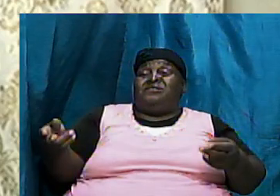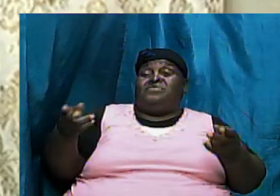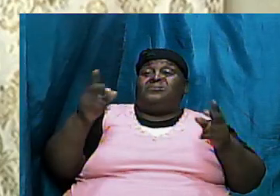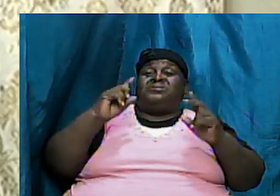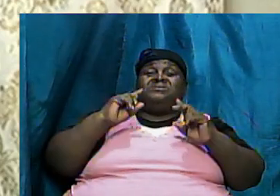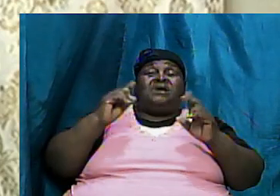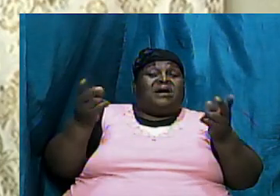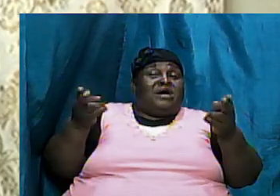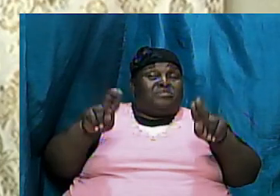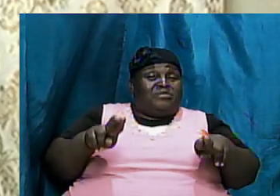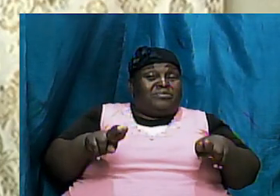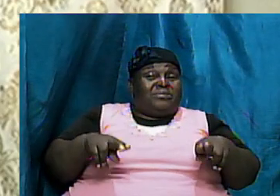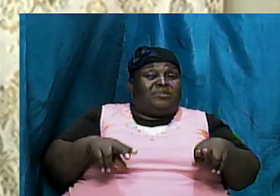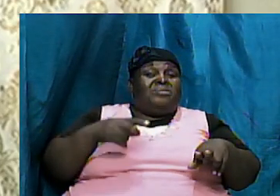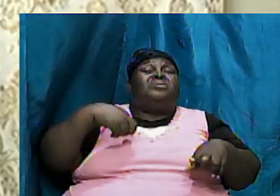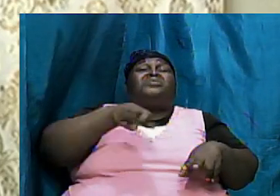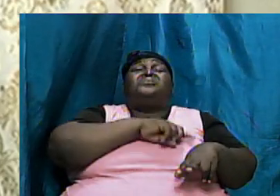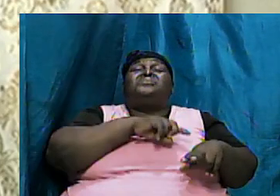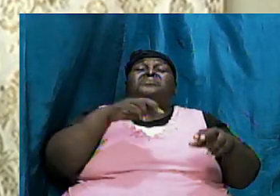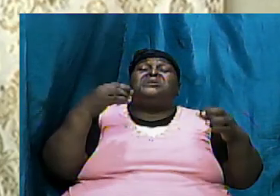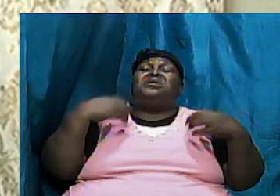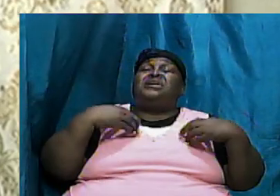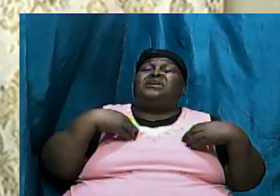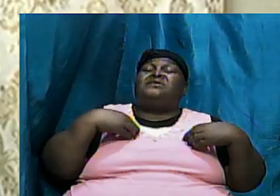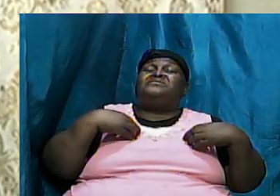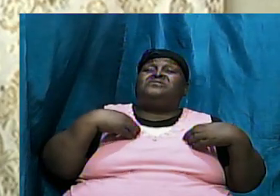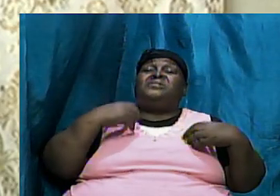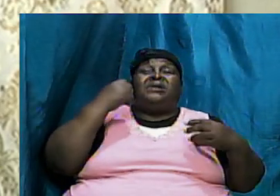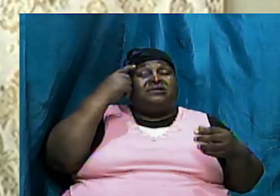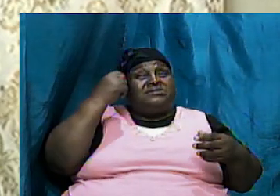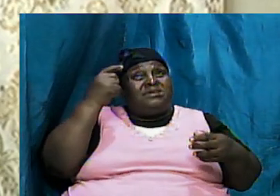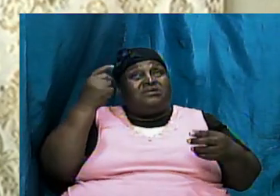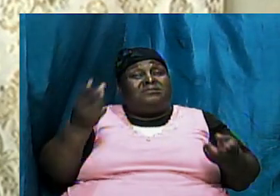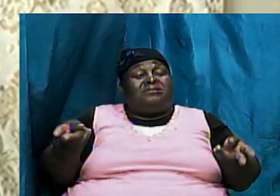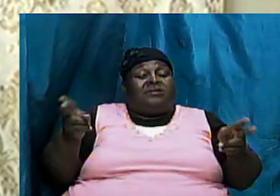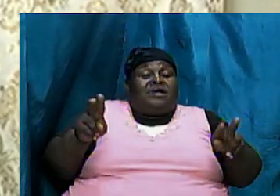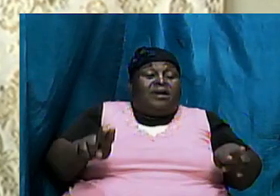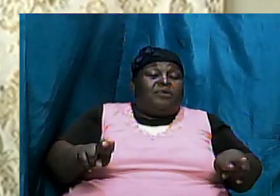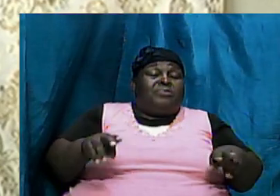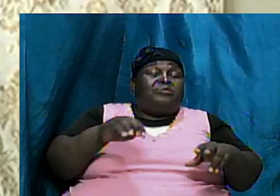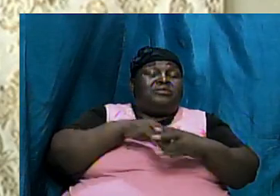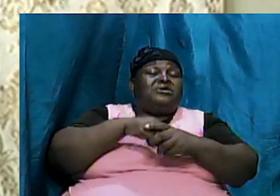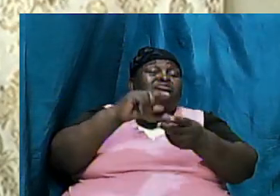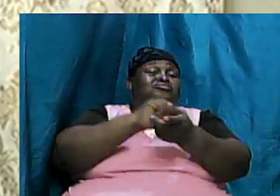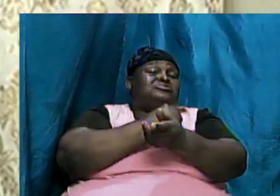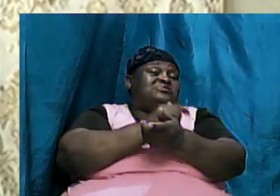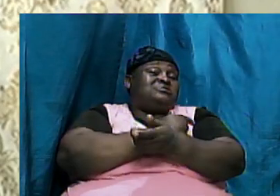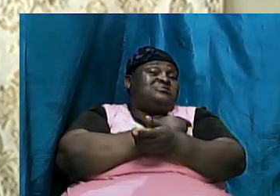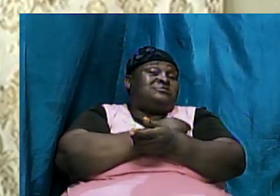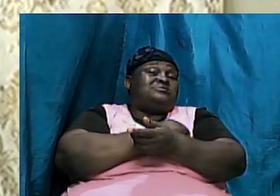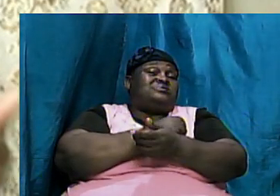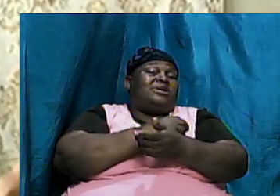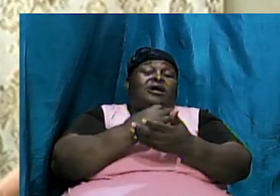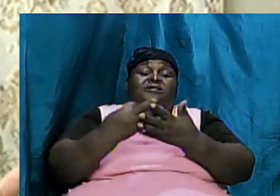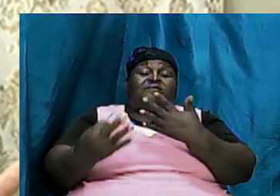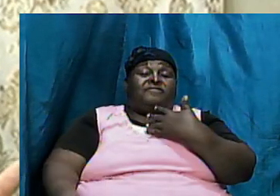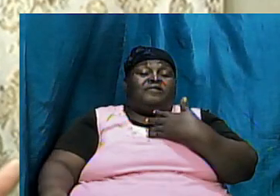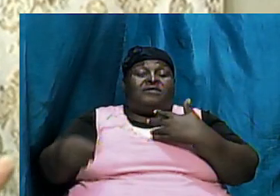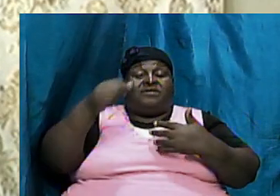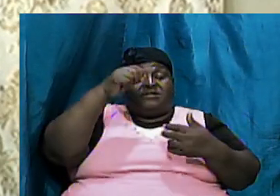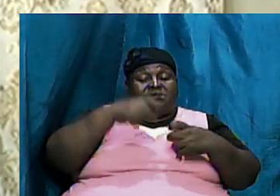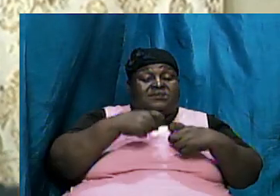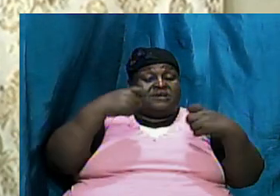culminate we have to understand what happened in Genesis and the fall and the destruction